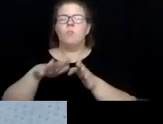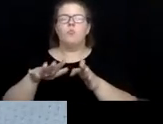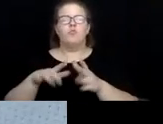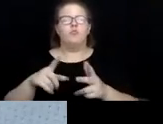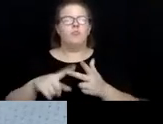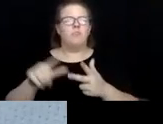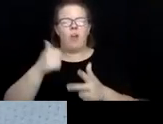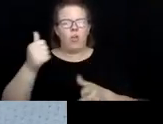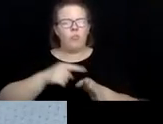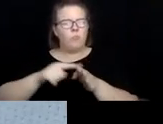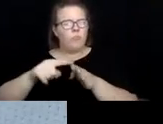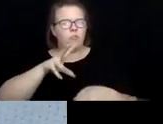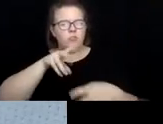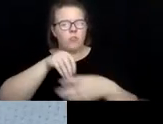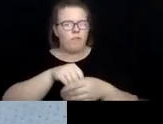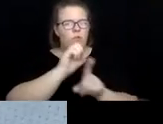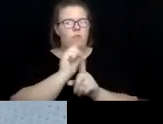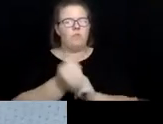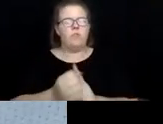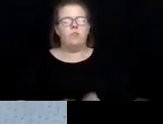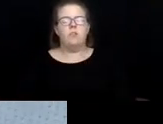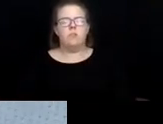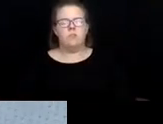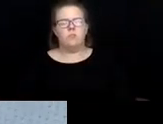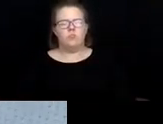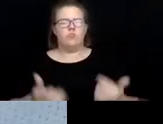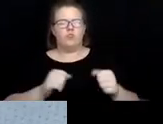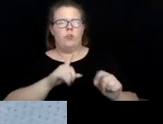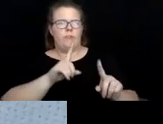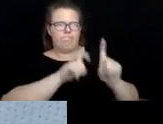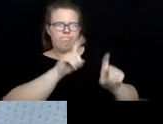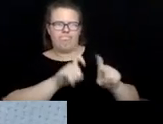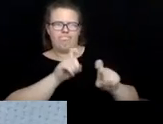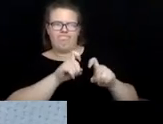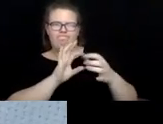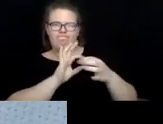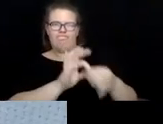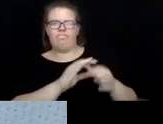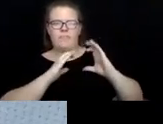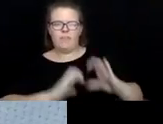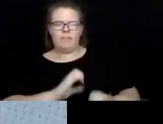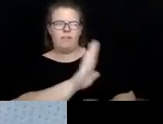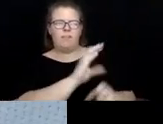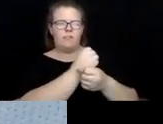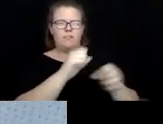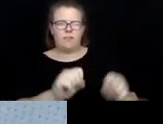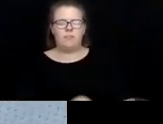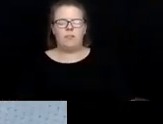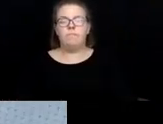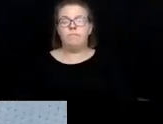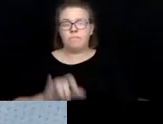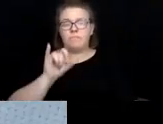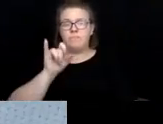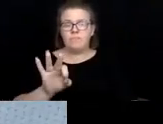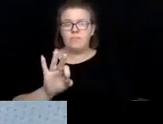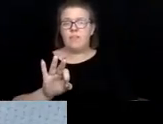professionals who are involved with the case to inquire about the client's safety. If there is not an